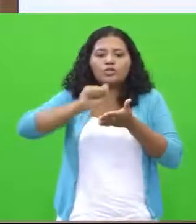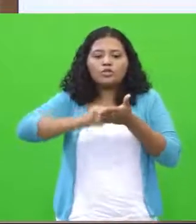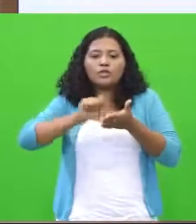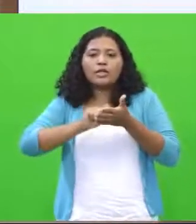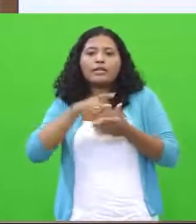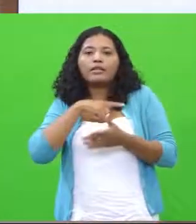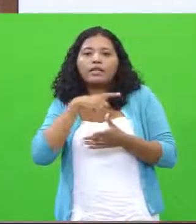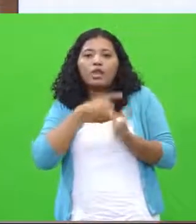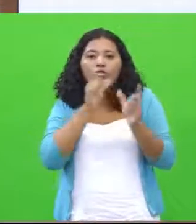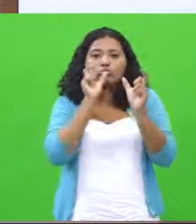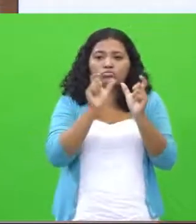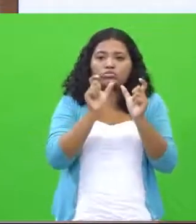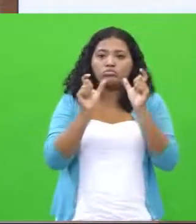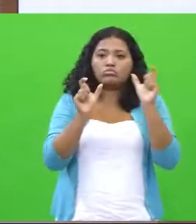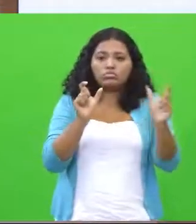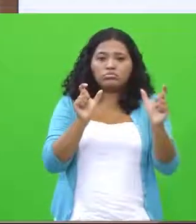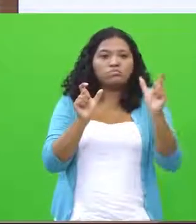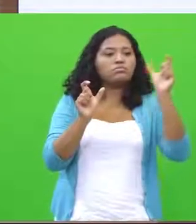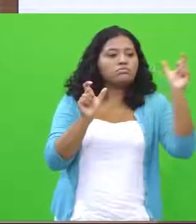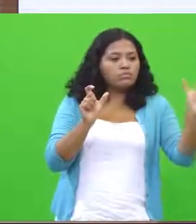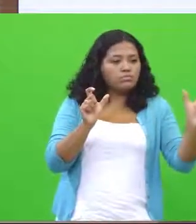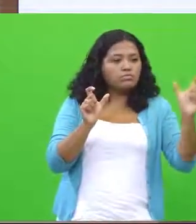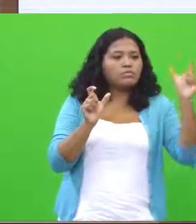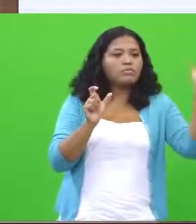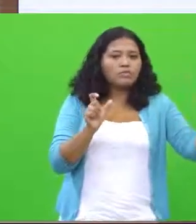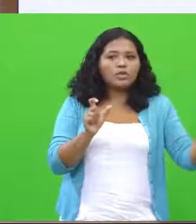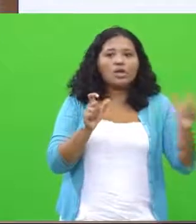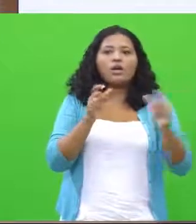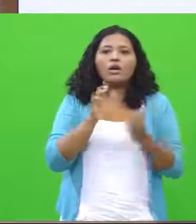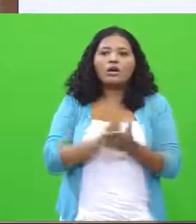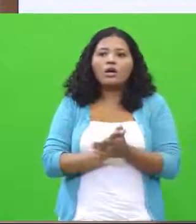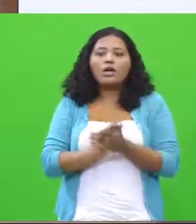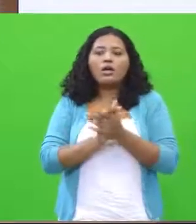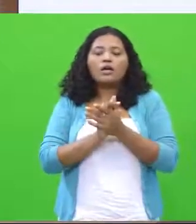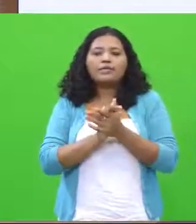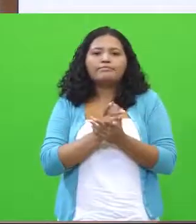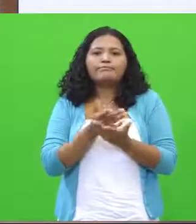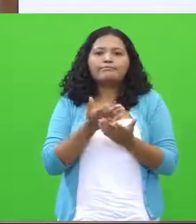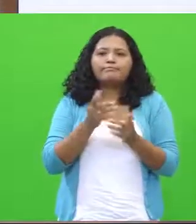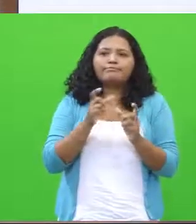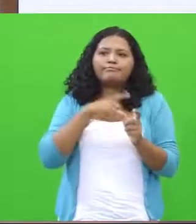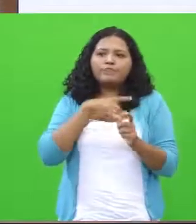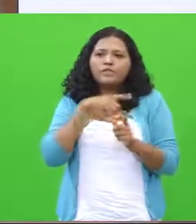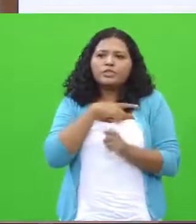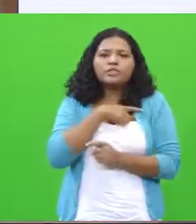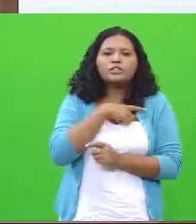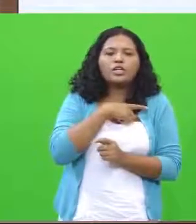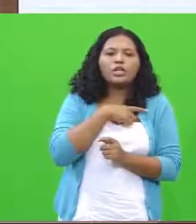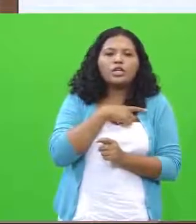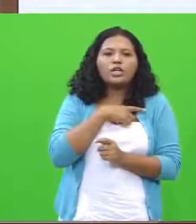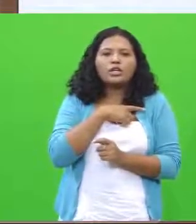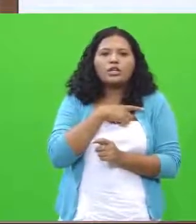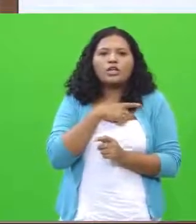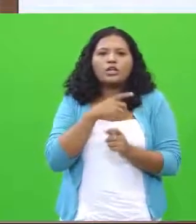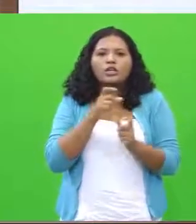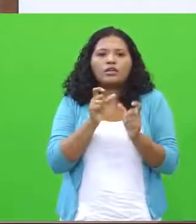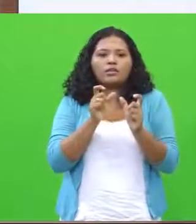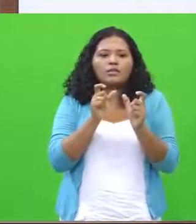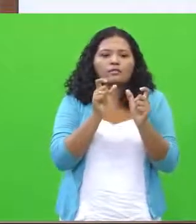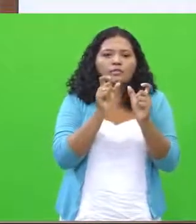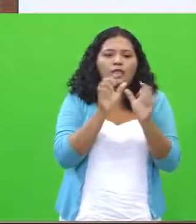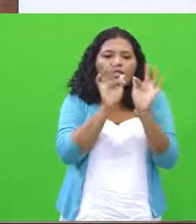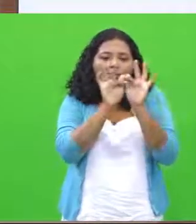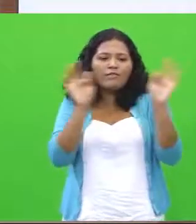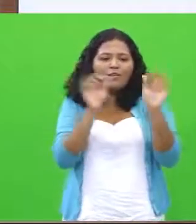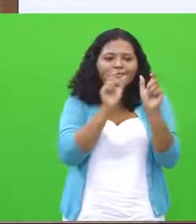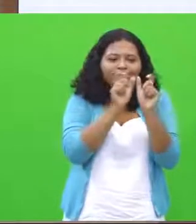to write the next information and so and on. Sometimes they have an intention to occupy the most space of the lines